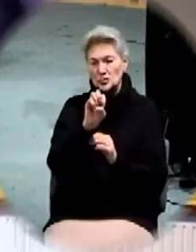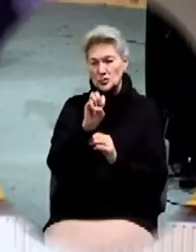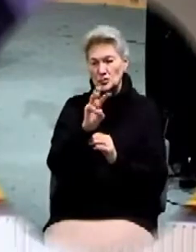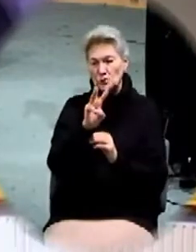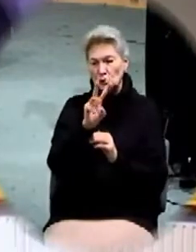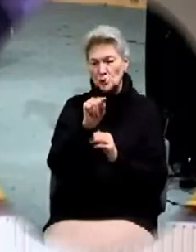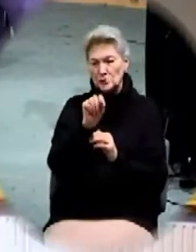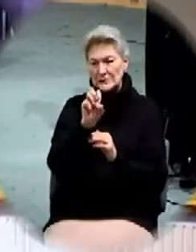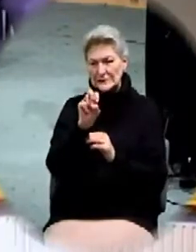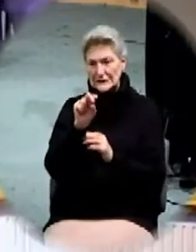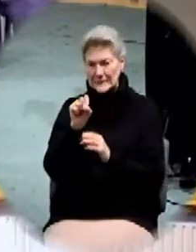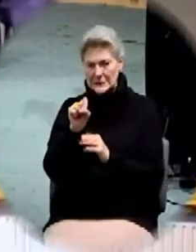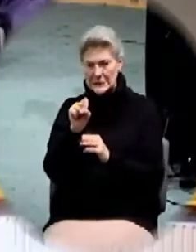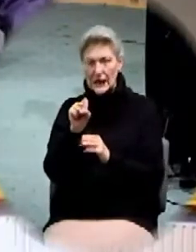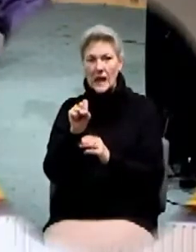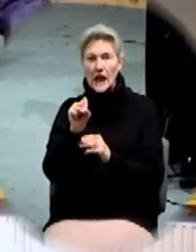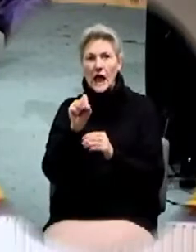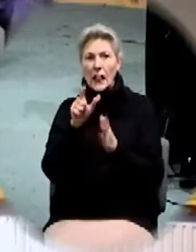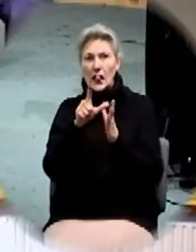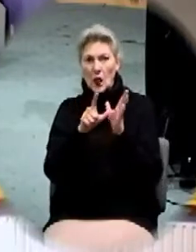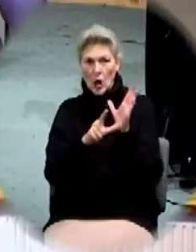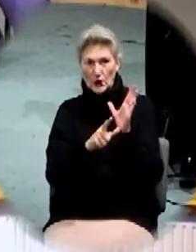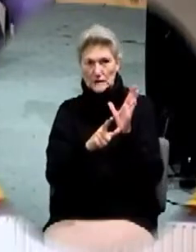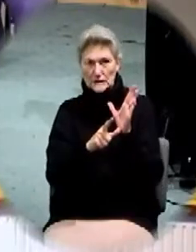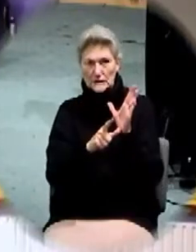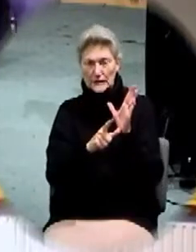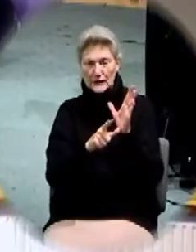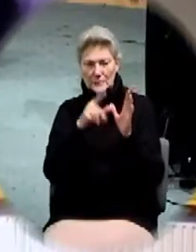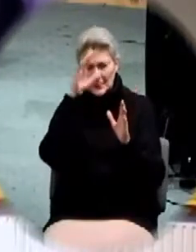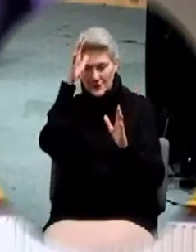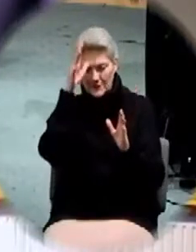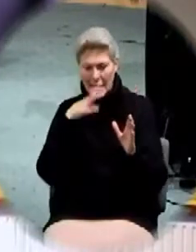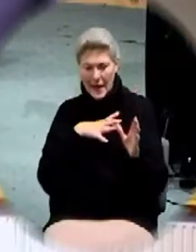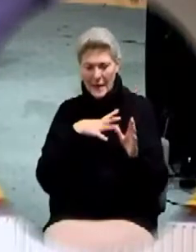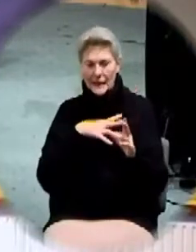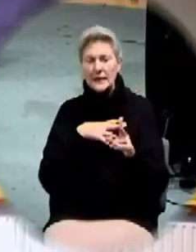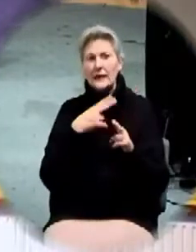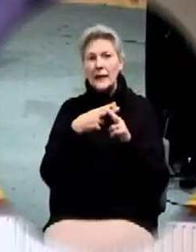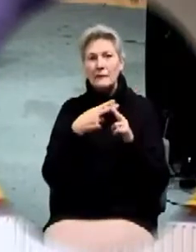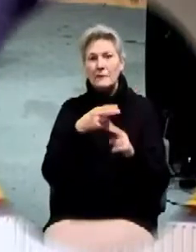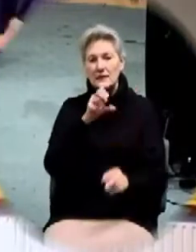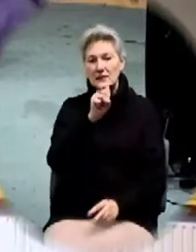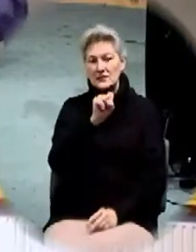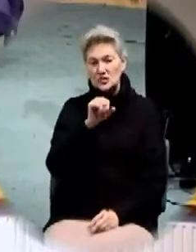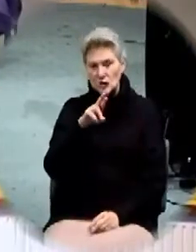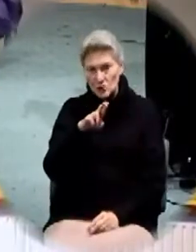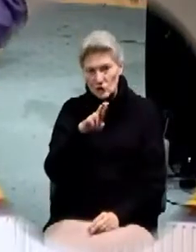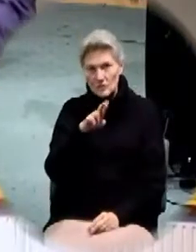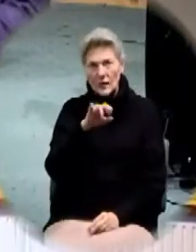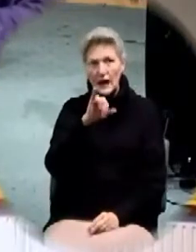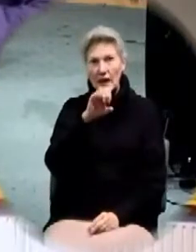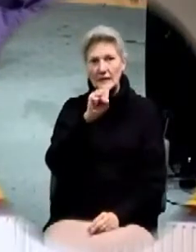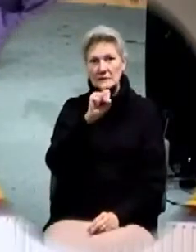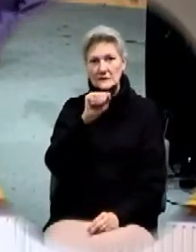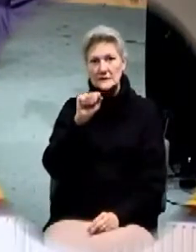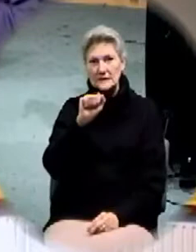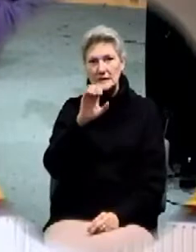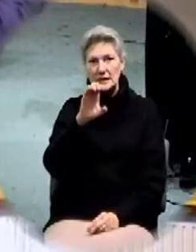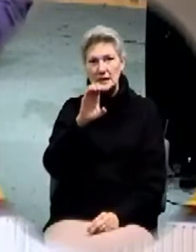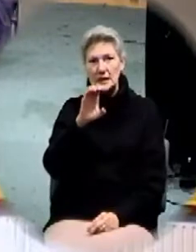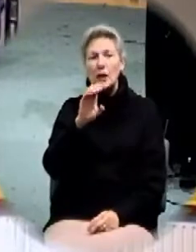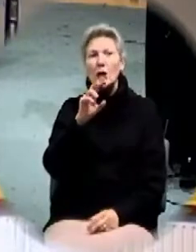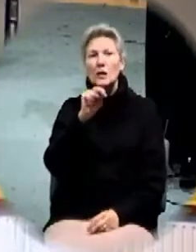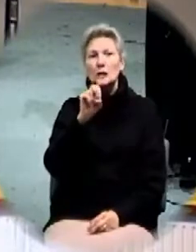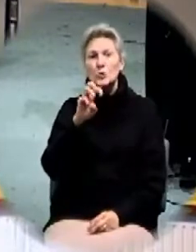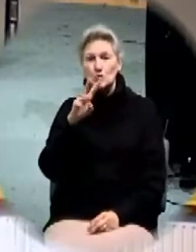exciting? Newton's laws. So, there's a man by the name of Sir Isaac Newton. And he was a physicist and